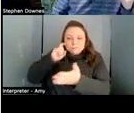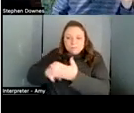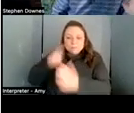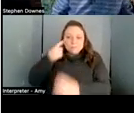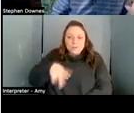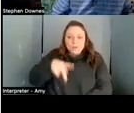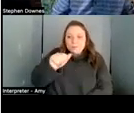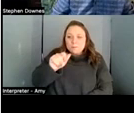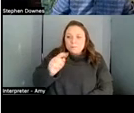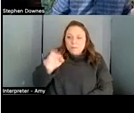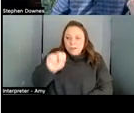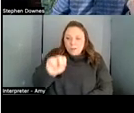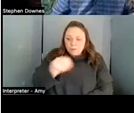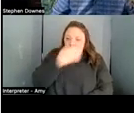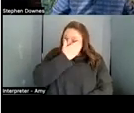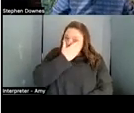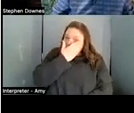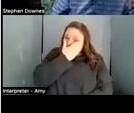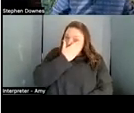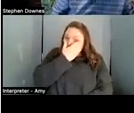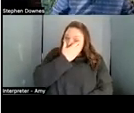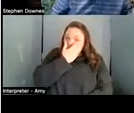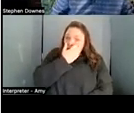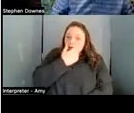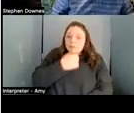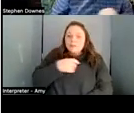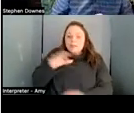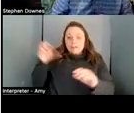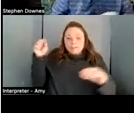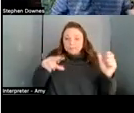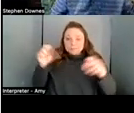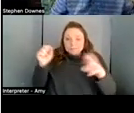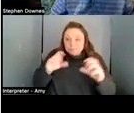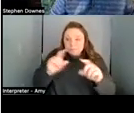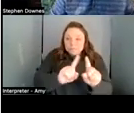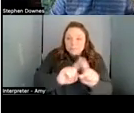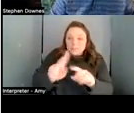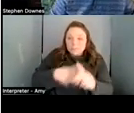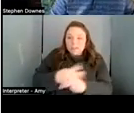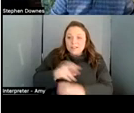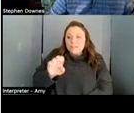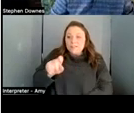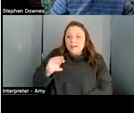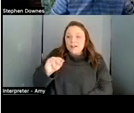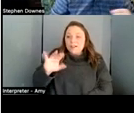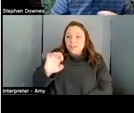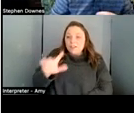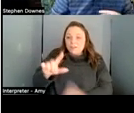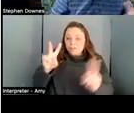a large range of ethical issues come up with each of these three things